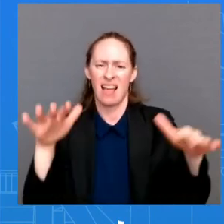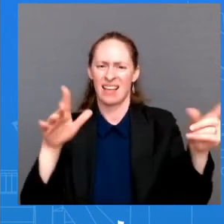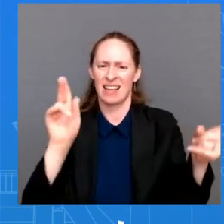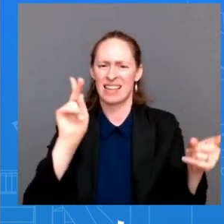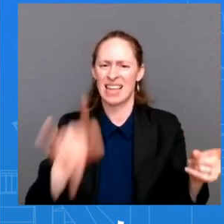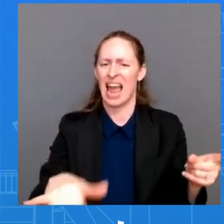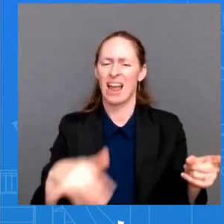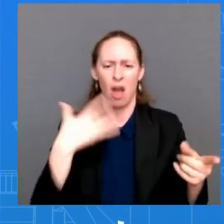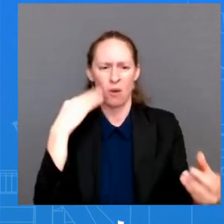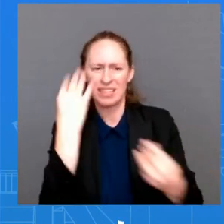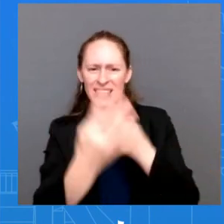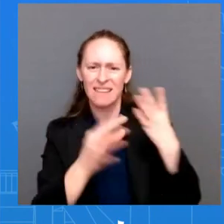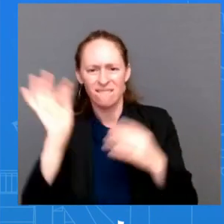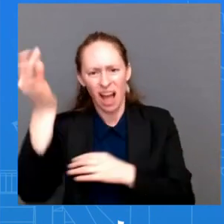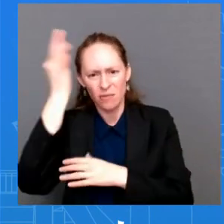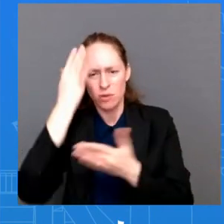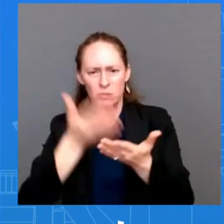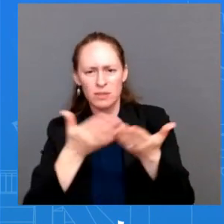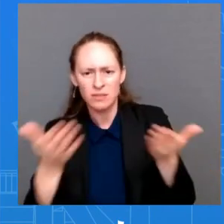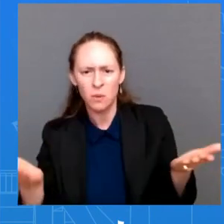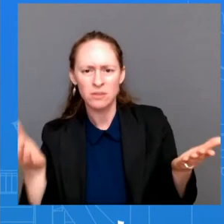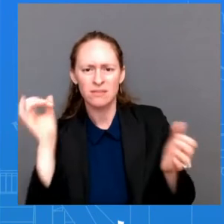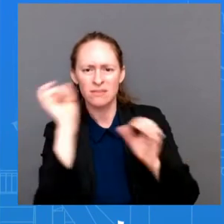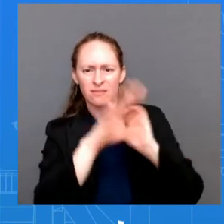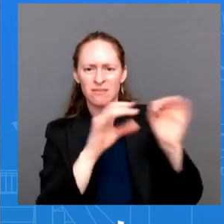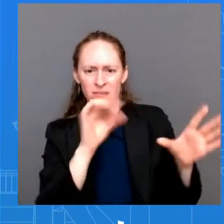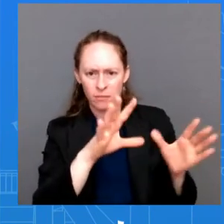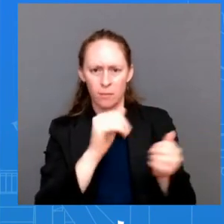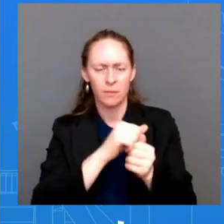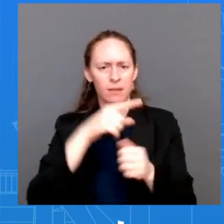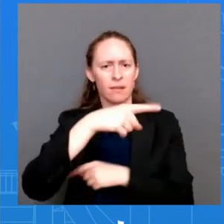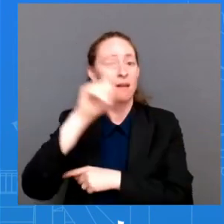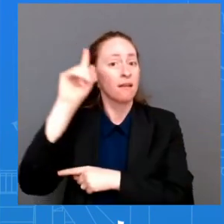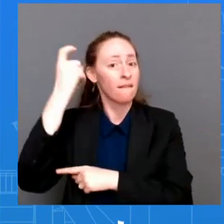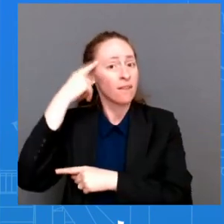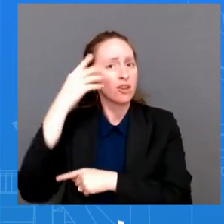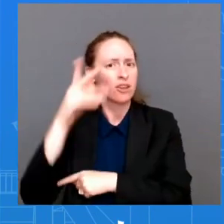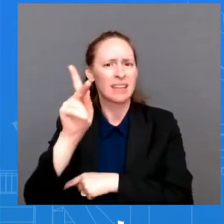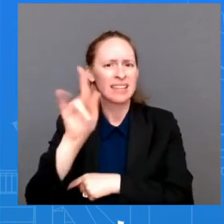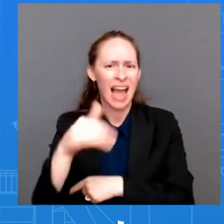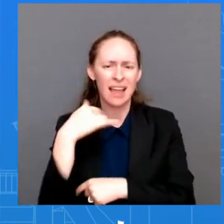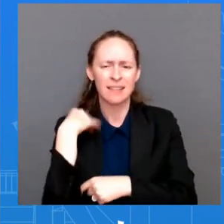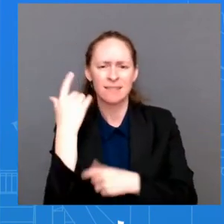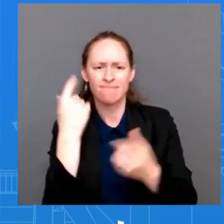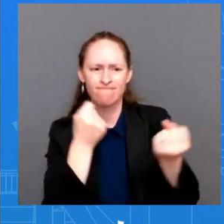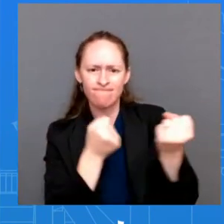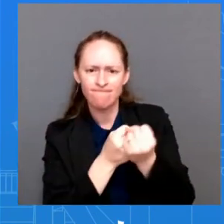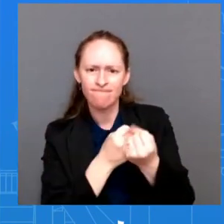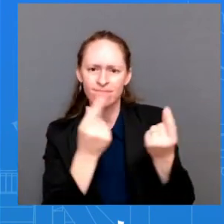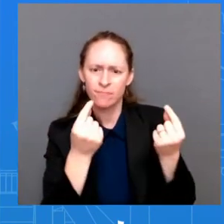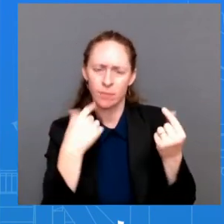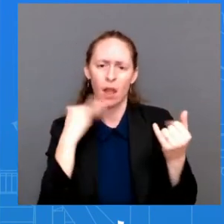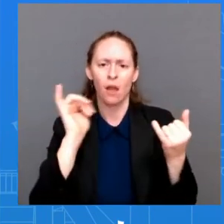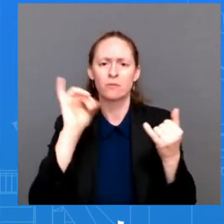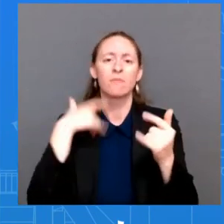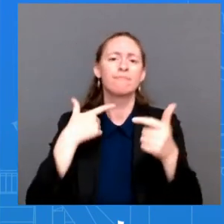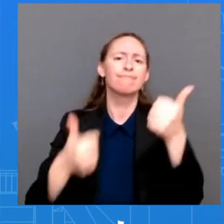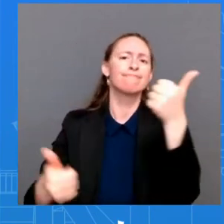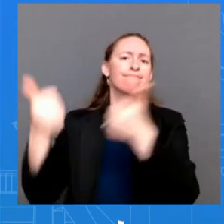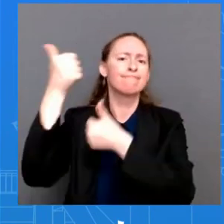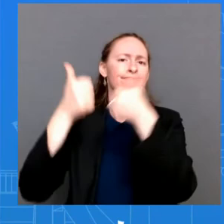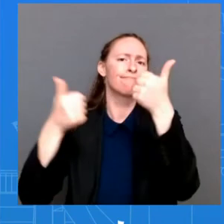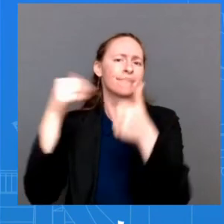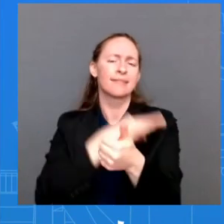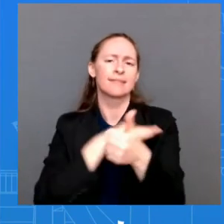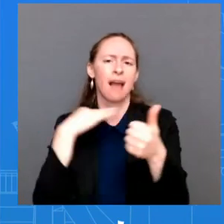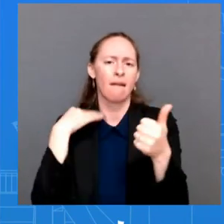senator mcconnell speaking with members of congress and meeting with his senior staff uh he will be doing a lot of that work virtually